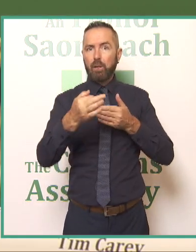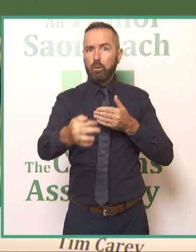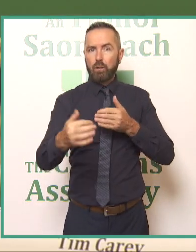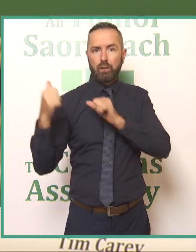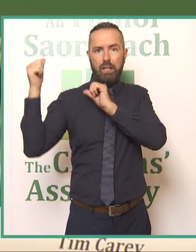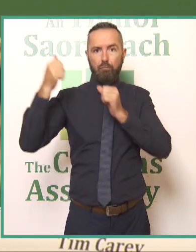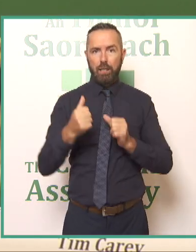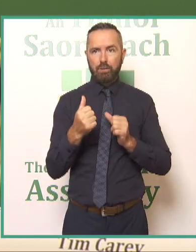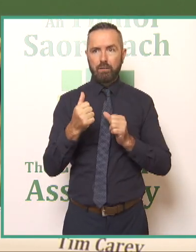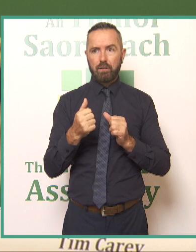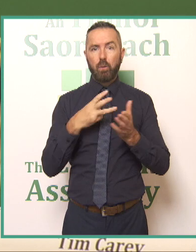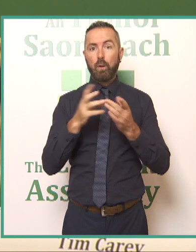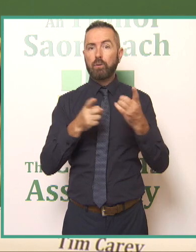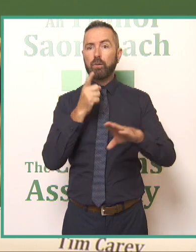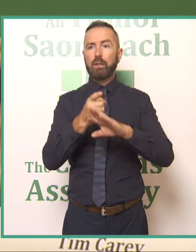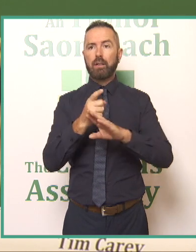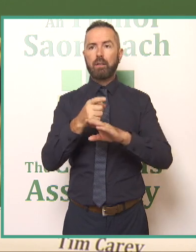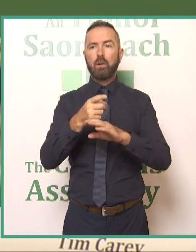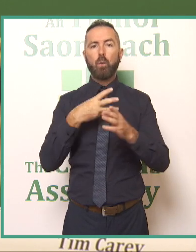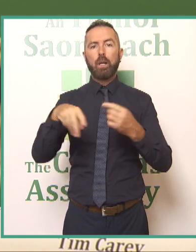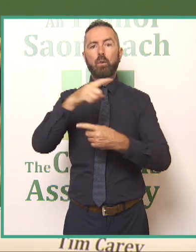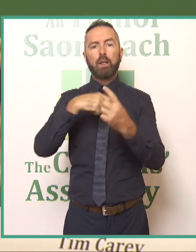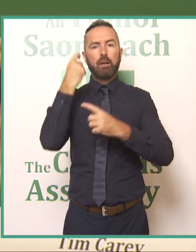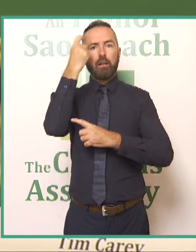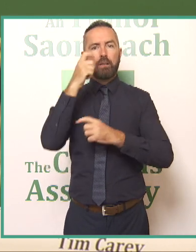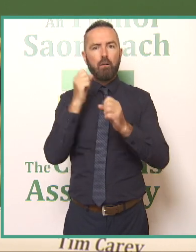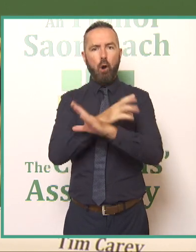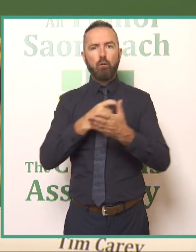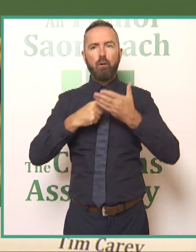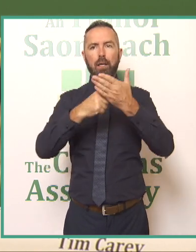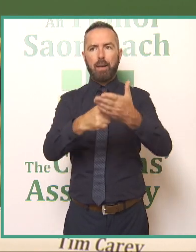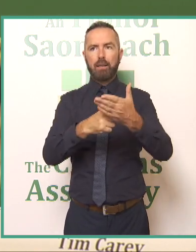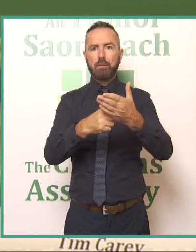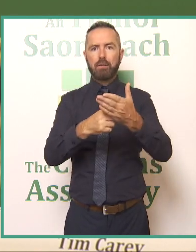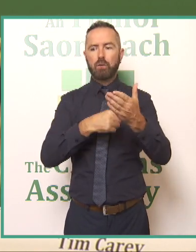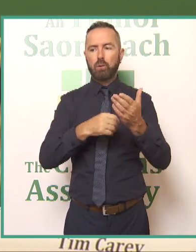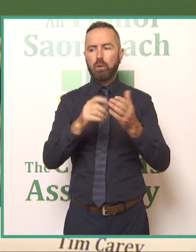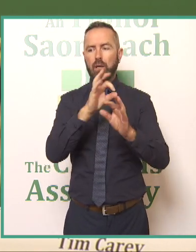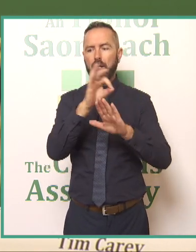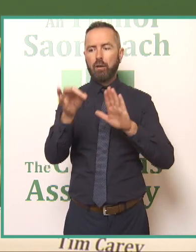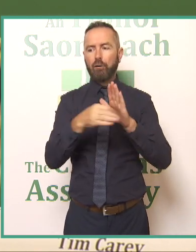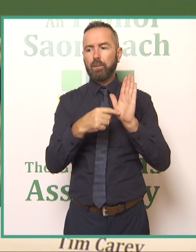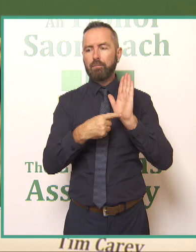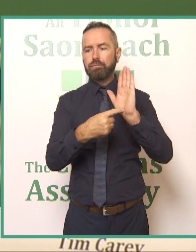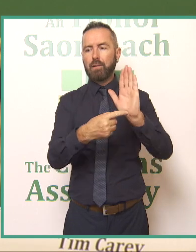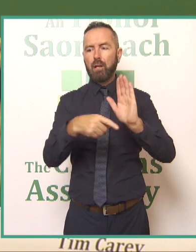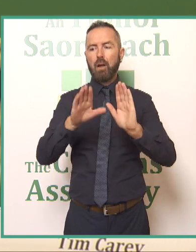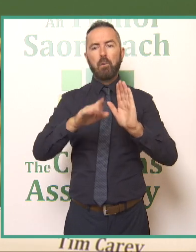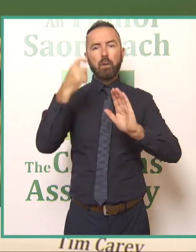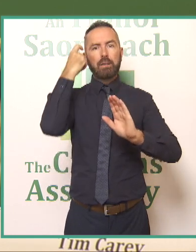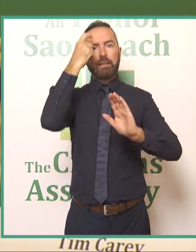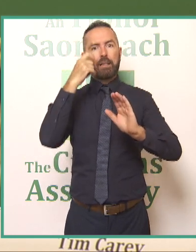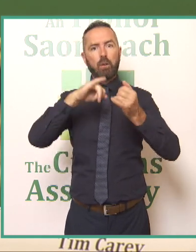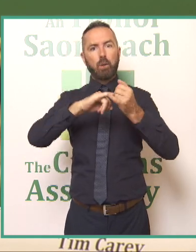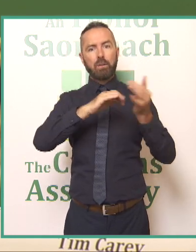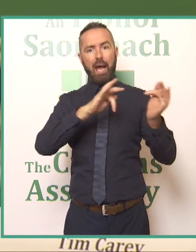that when we are doing our work and we are considering the recommendations that we will make to government we are considering those that will come after